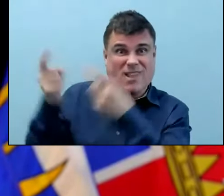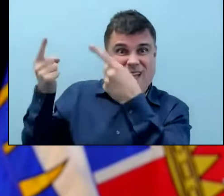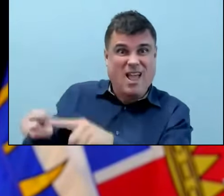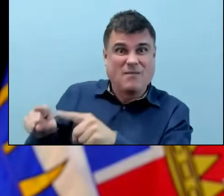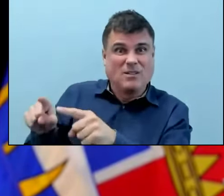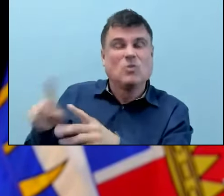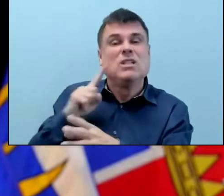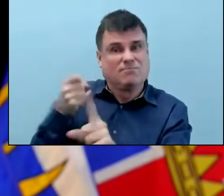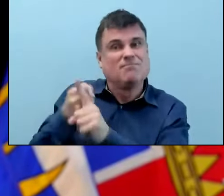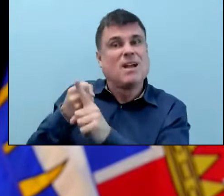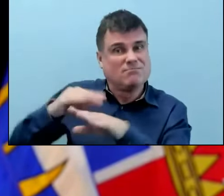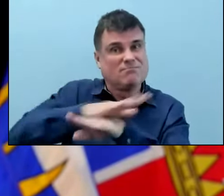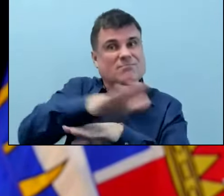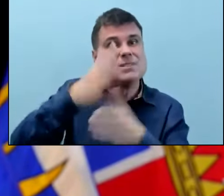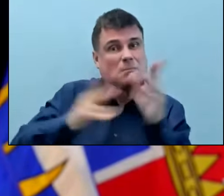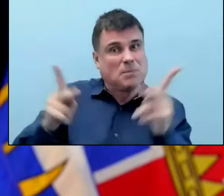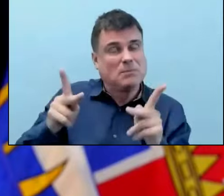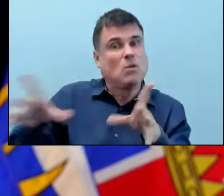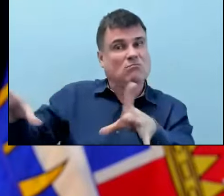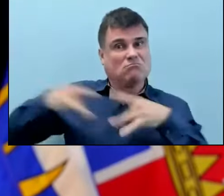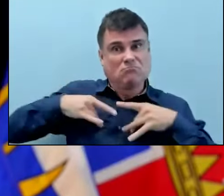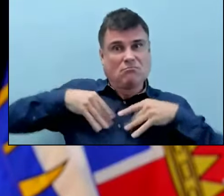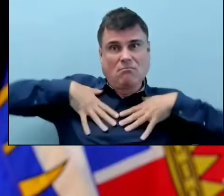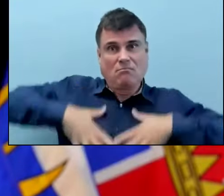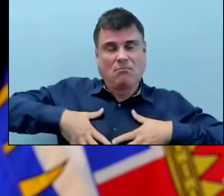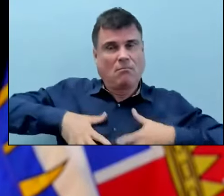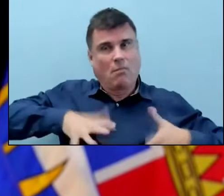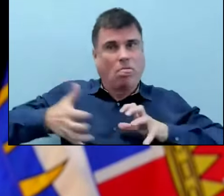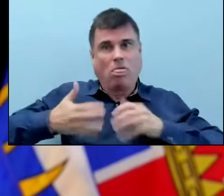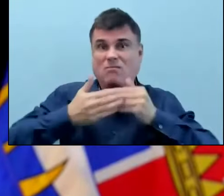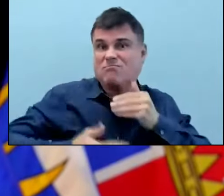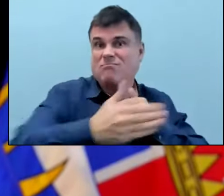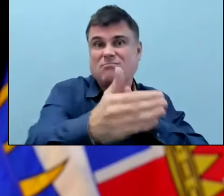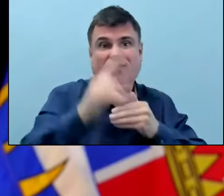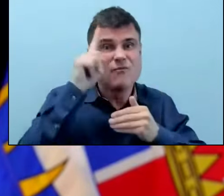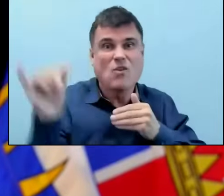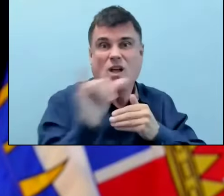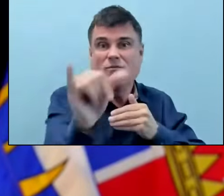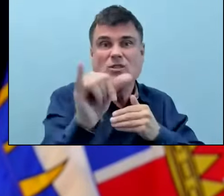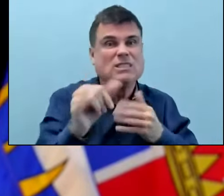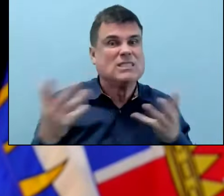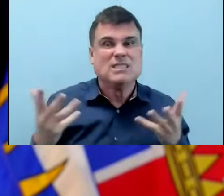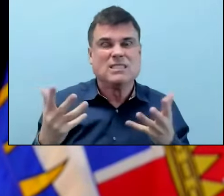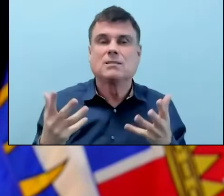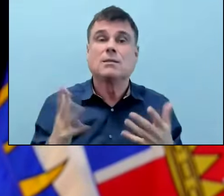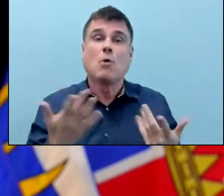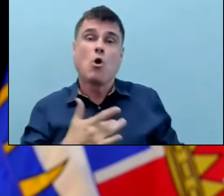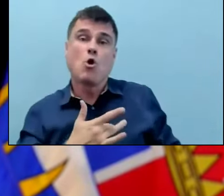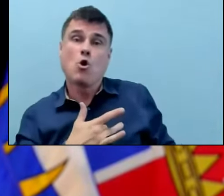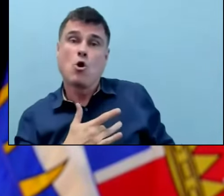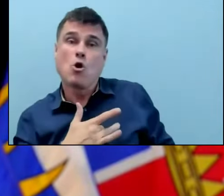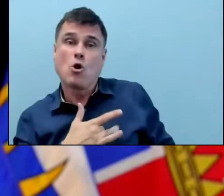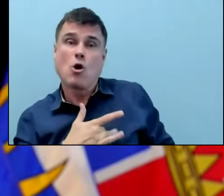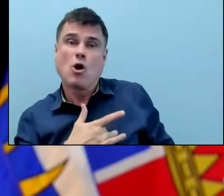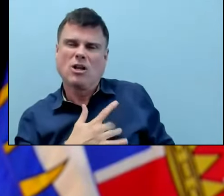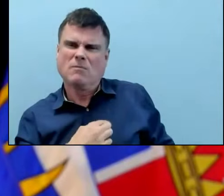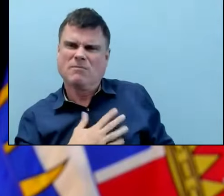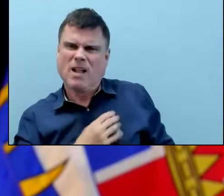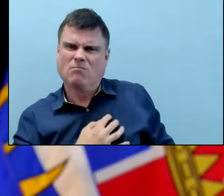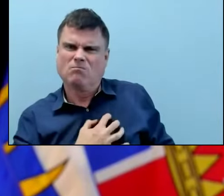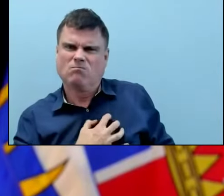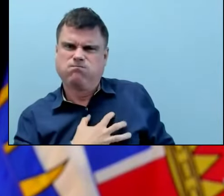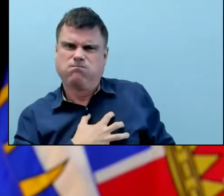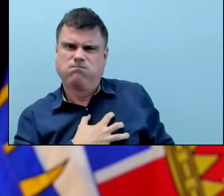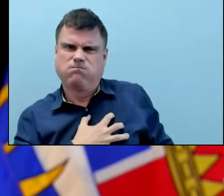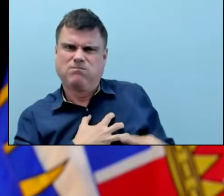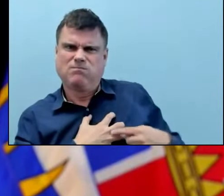virus can affect, it can cause inflammation of the heart, inflammation of the lining of the heart, of the blood vessels that can